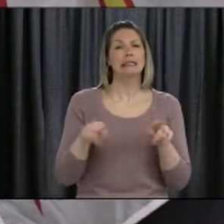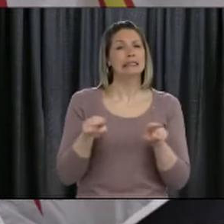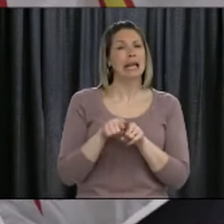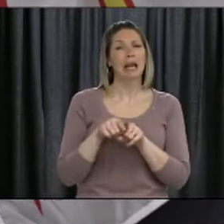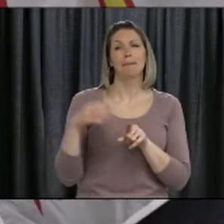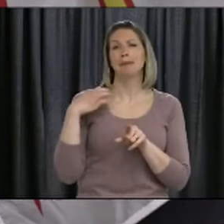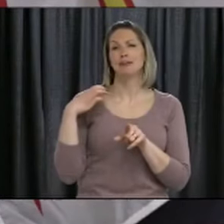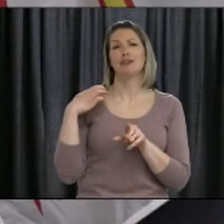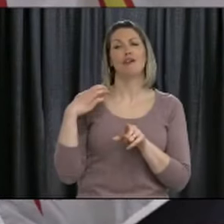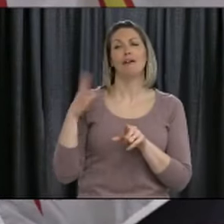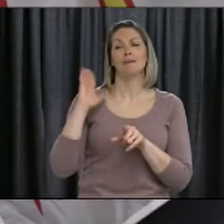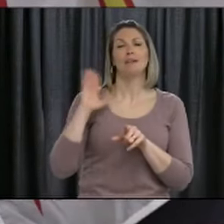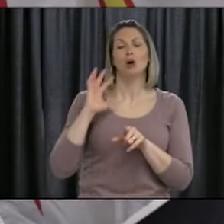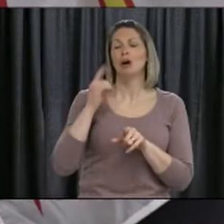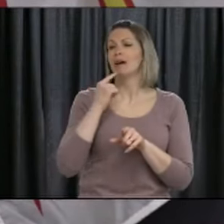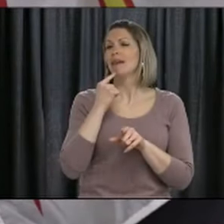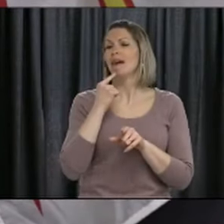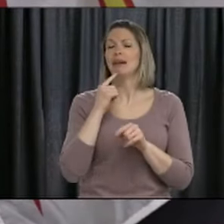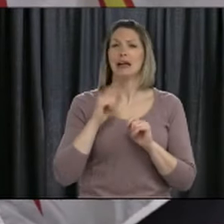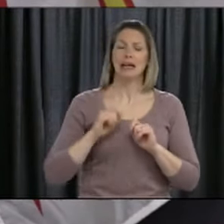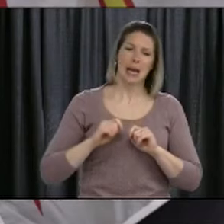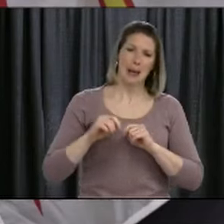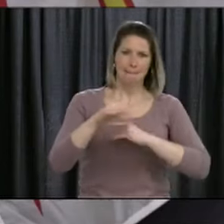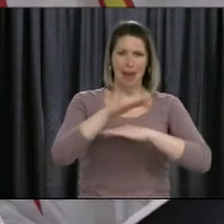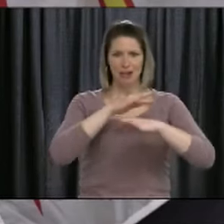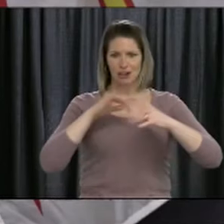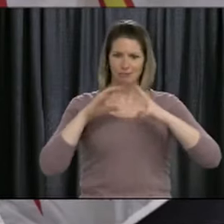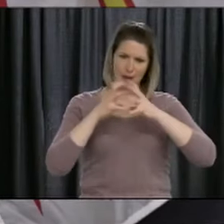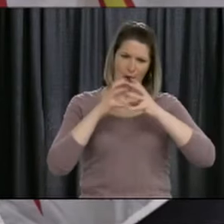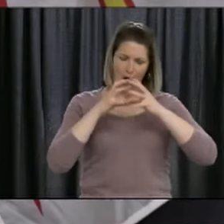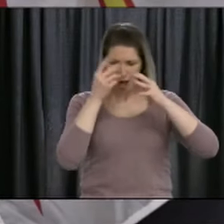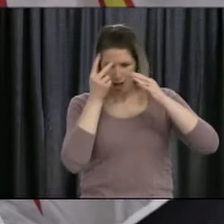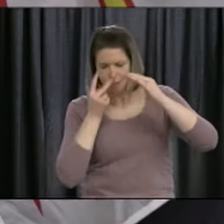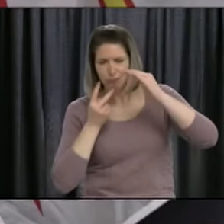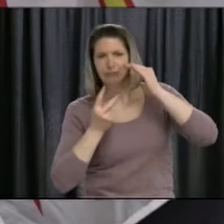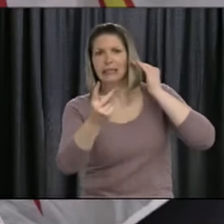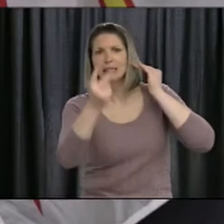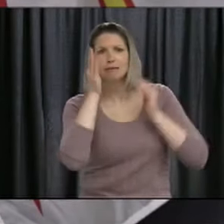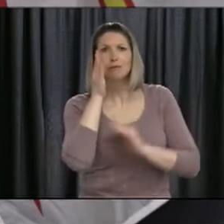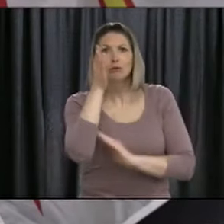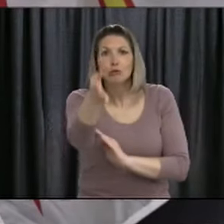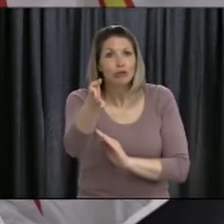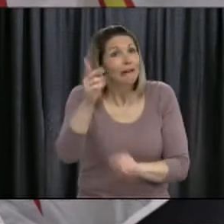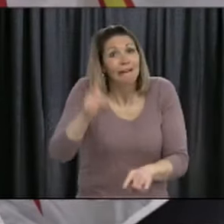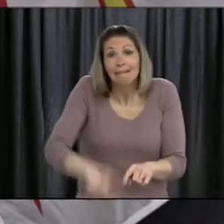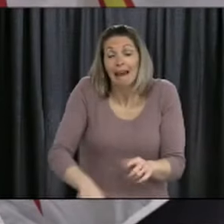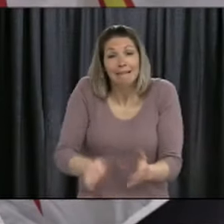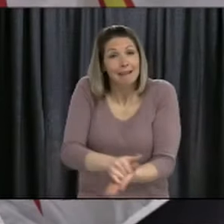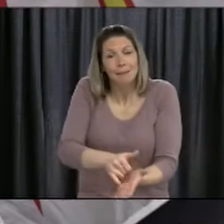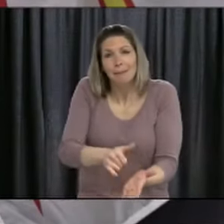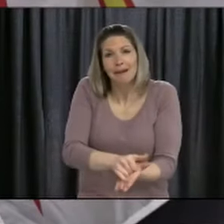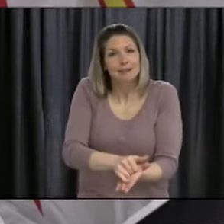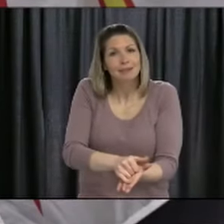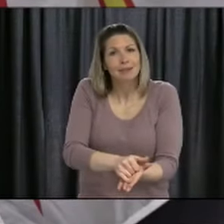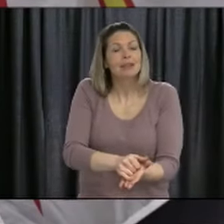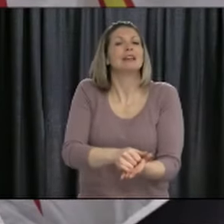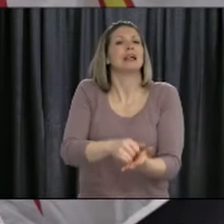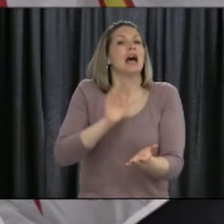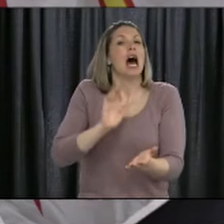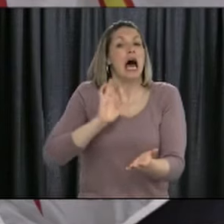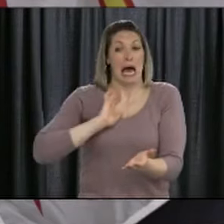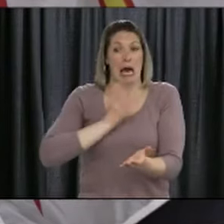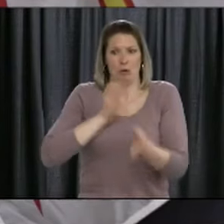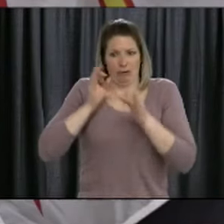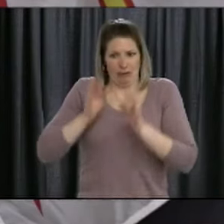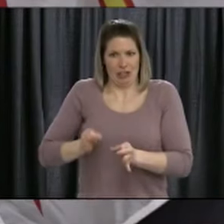said before, to look into the future and see how these measures are going to have an effect. Many of the results are dependent on